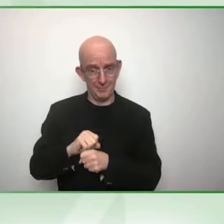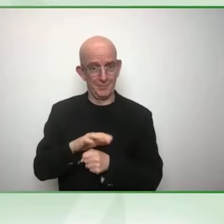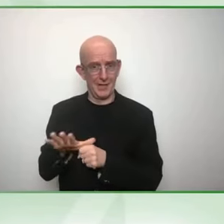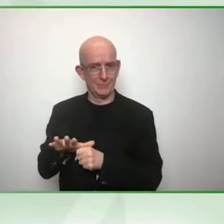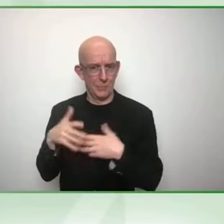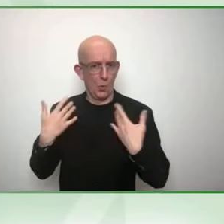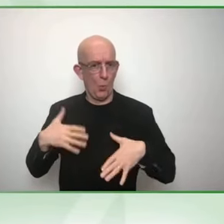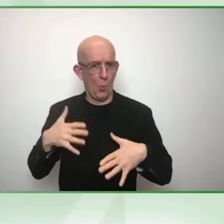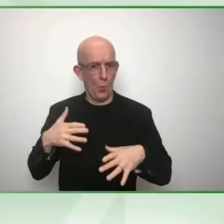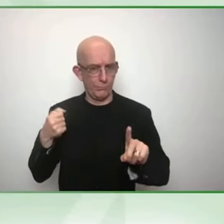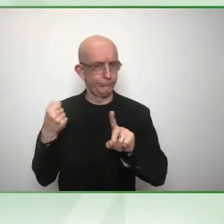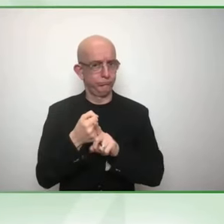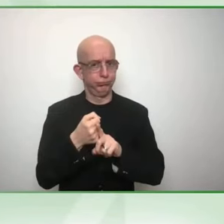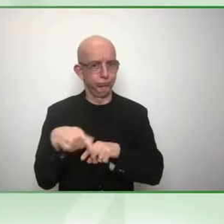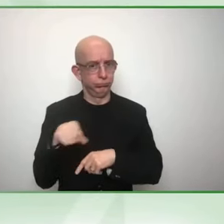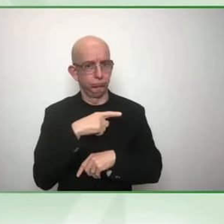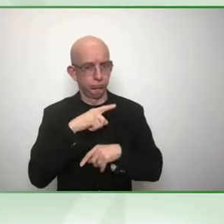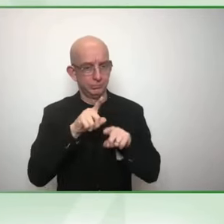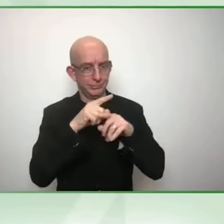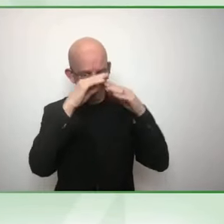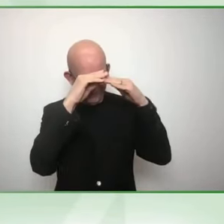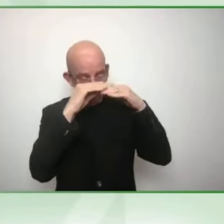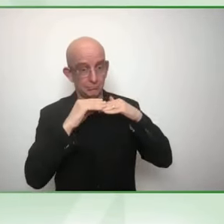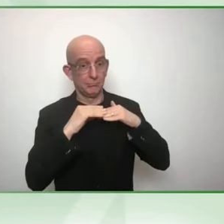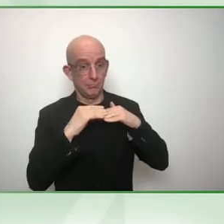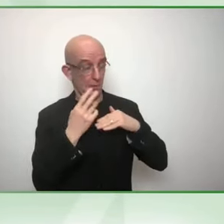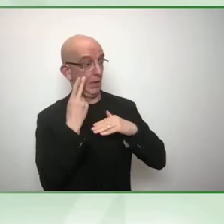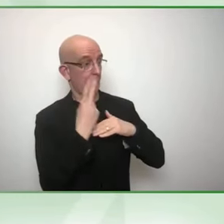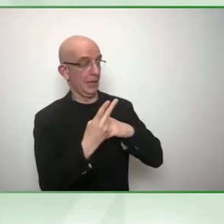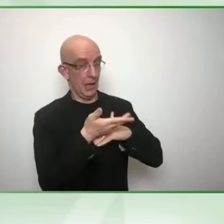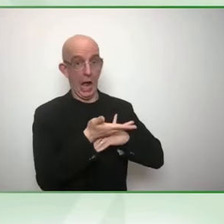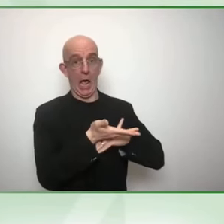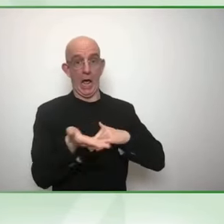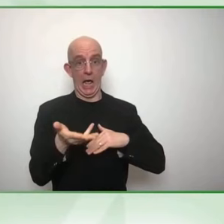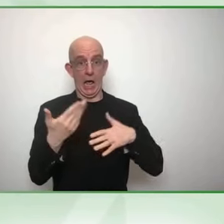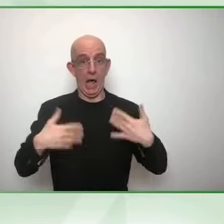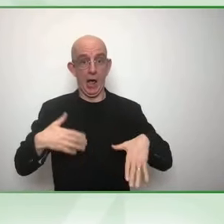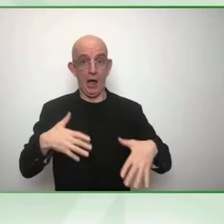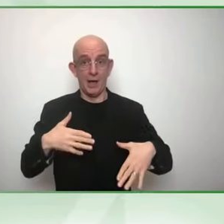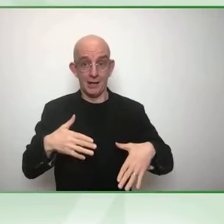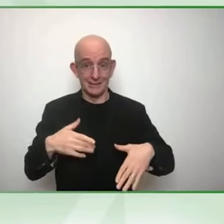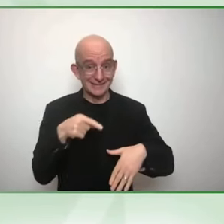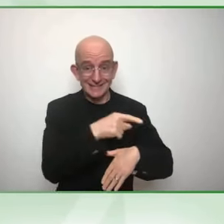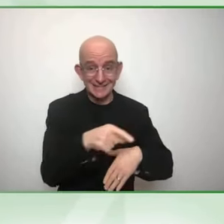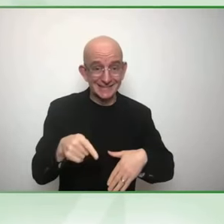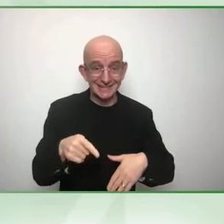Please throw your questions our way. And we'll be doing our best to answer them. Thank you.